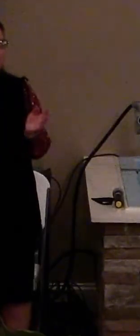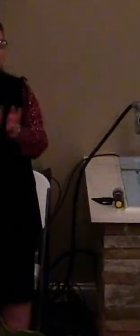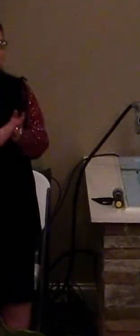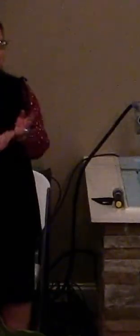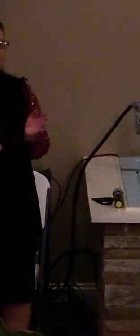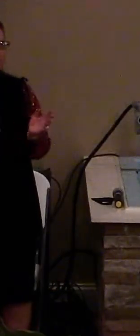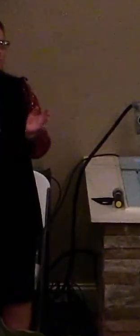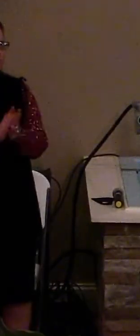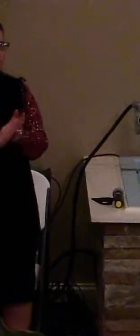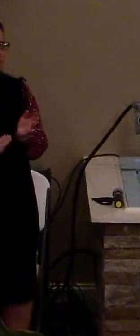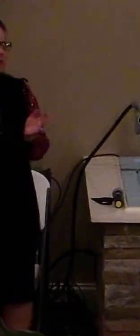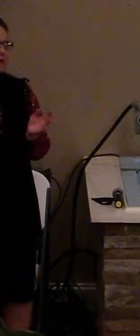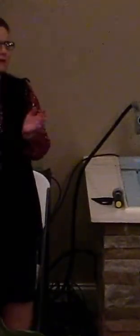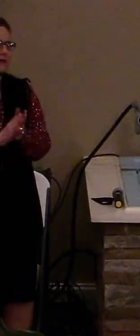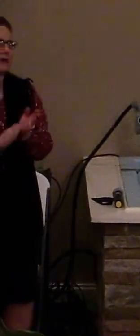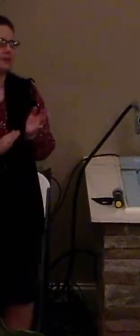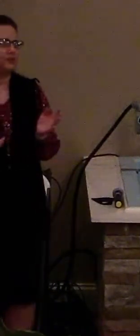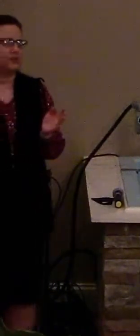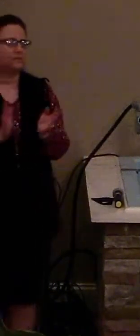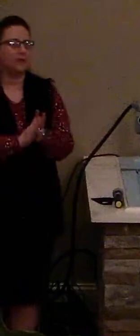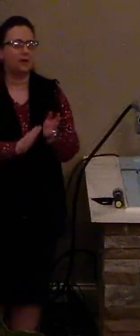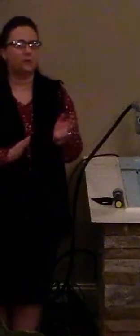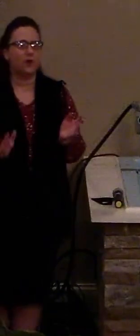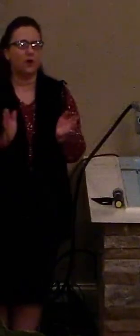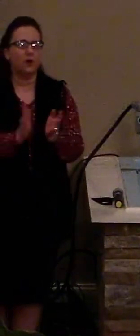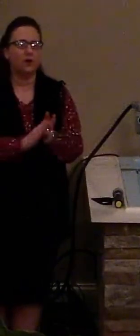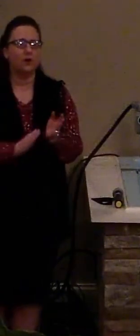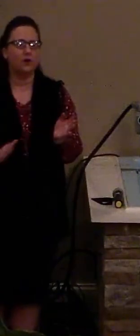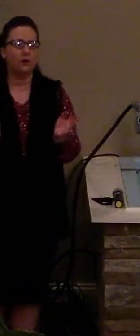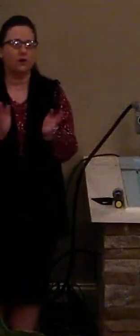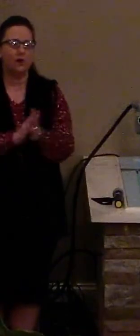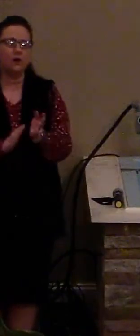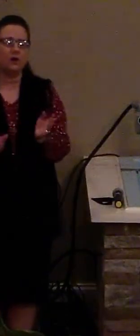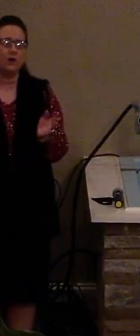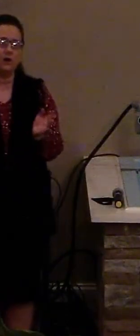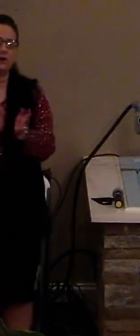I've had a lot of heartache, had a lot of grief and war.